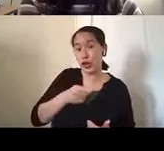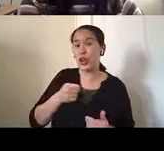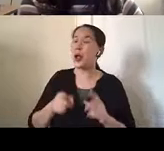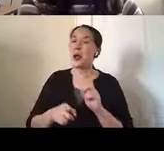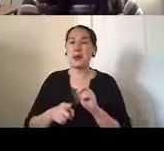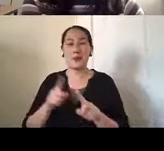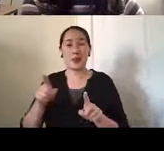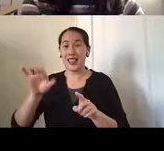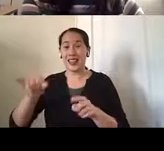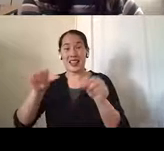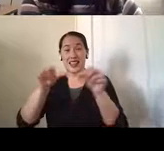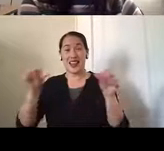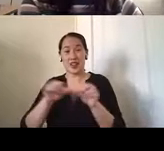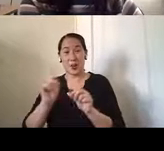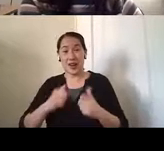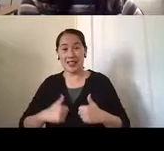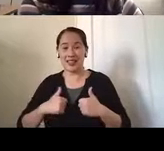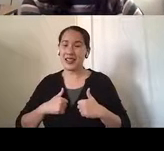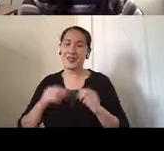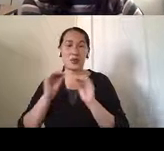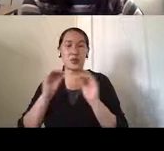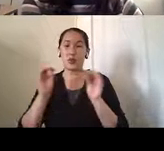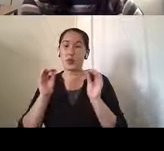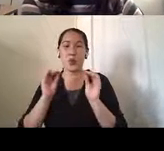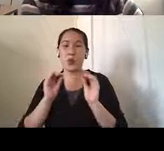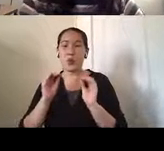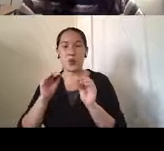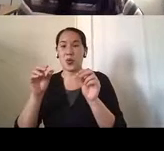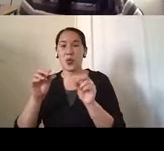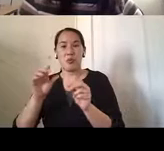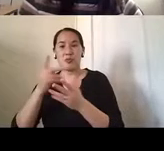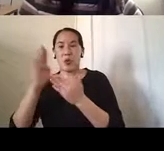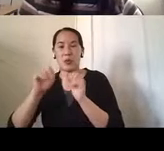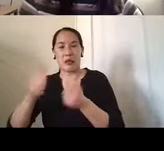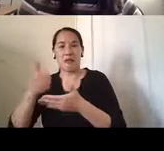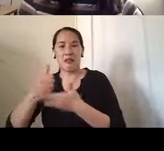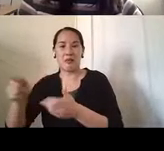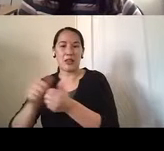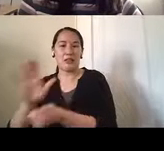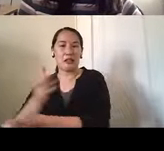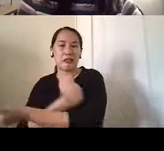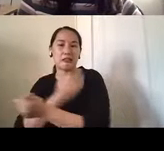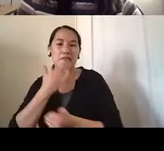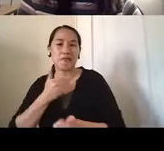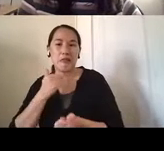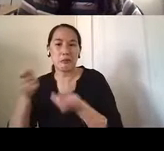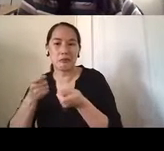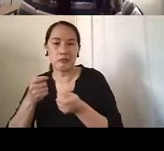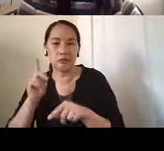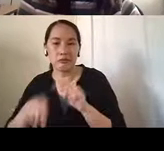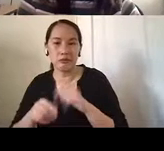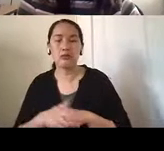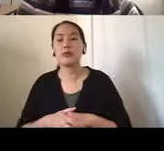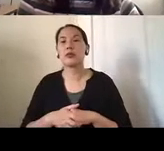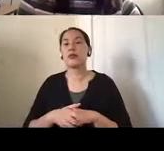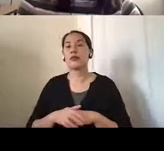his complex diabetes care. Thanks. So kind of in the moderate stage, you we reviewed some of the strategies,